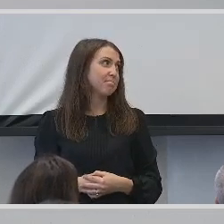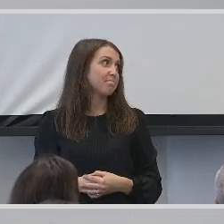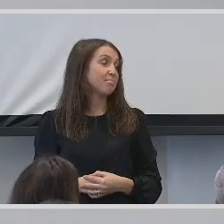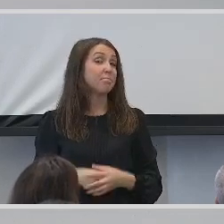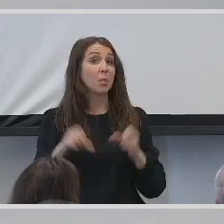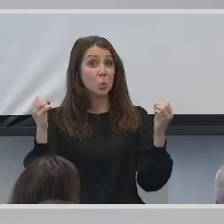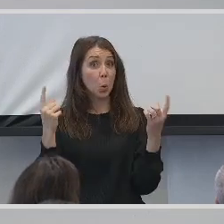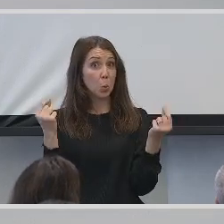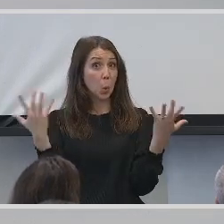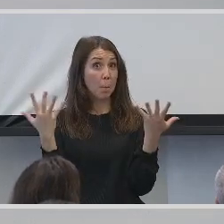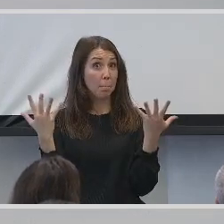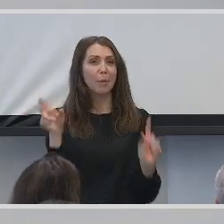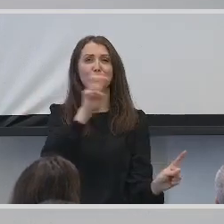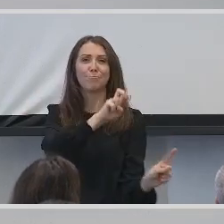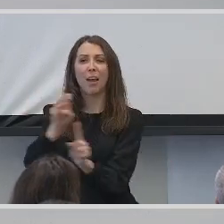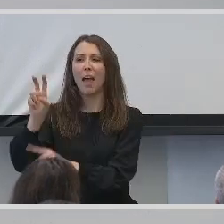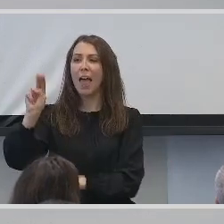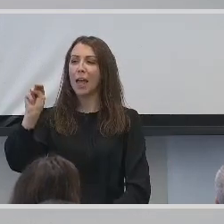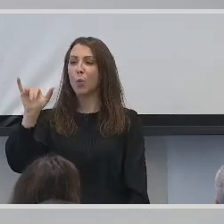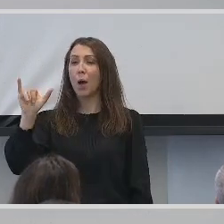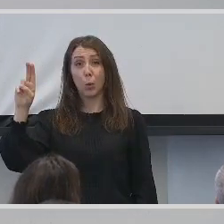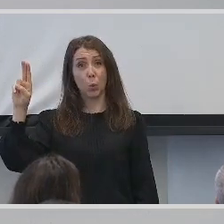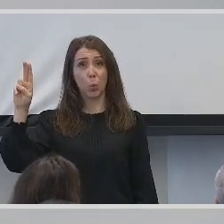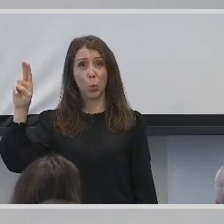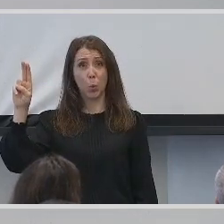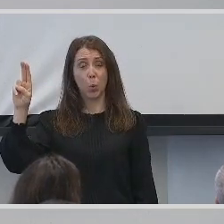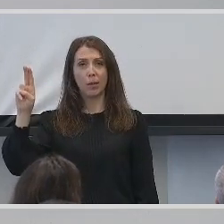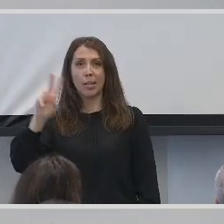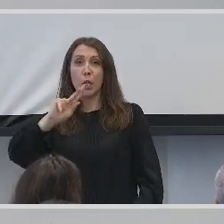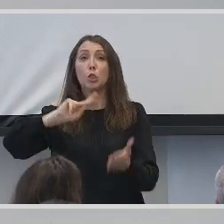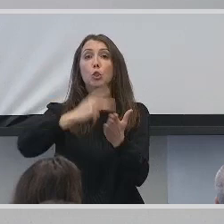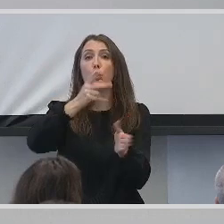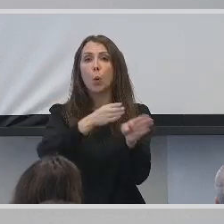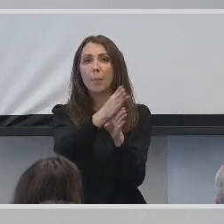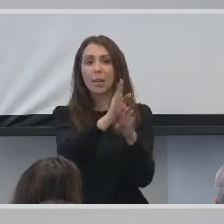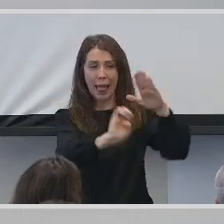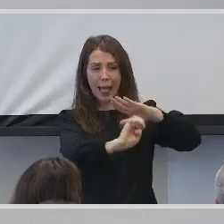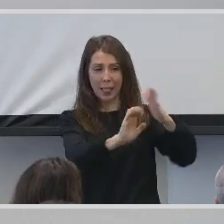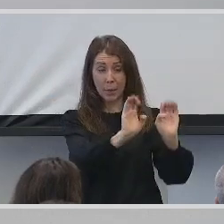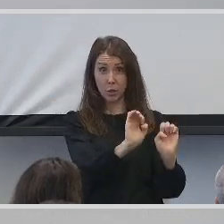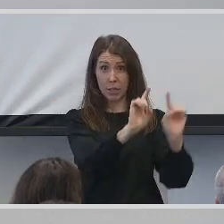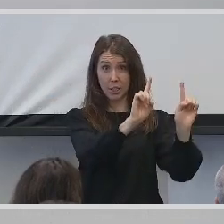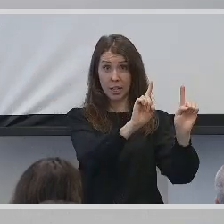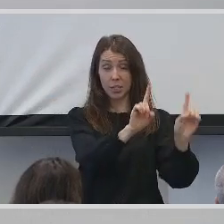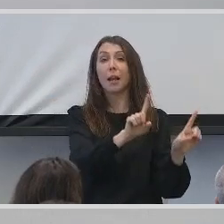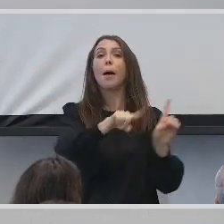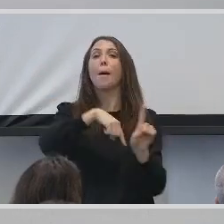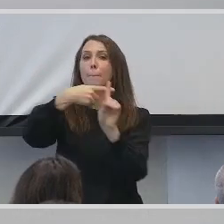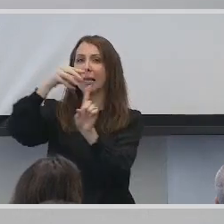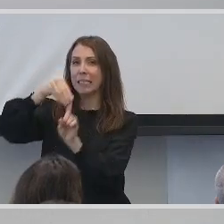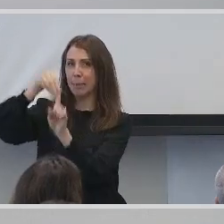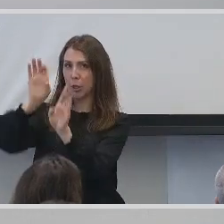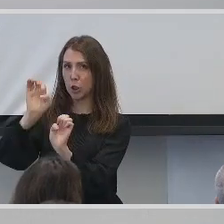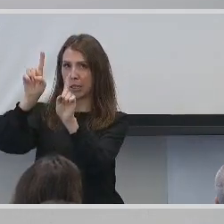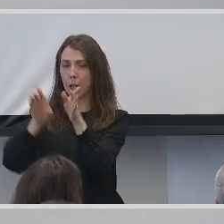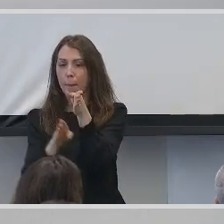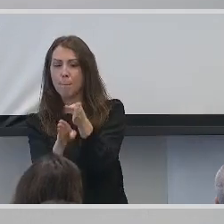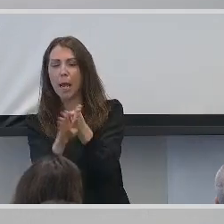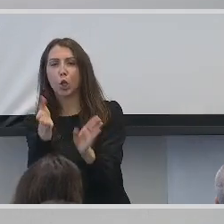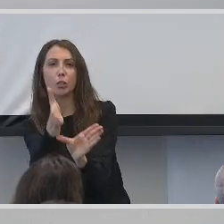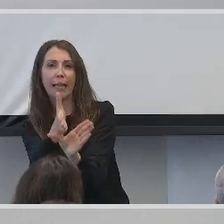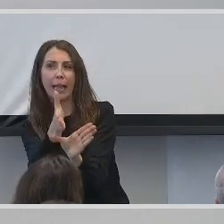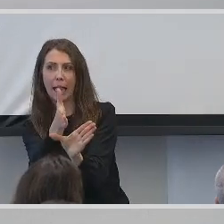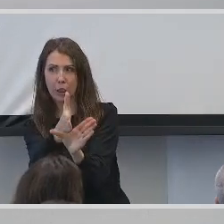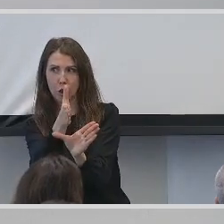So I transferred to NYU. I pursued a dual major in elementary education and special education with a minor in psychology.